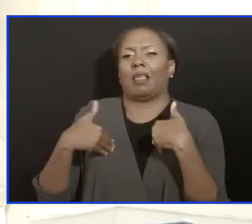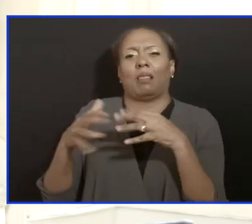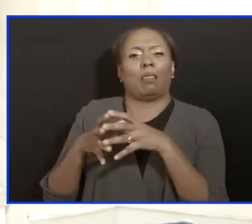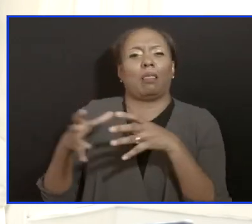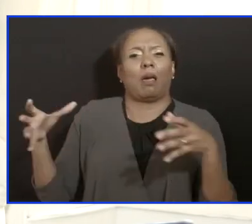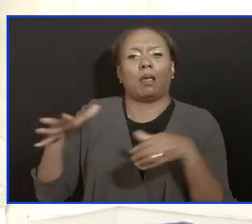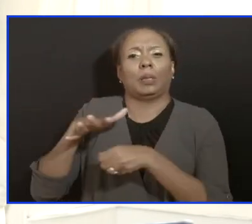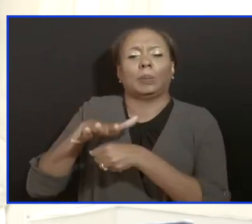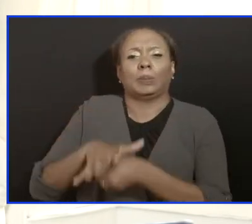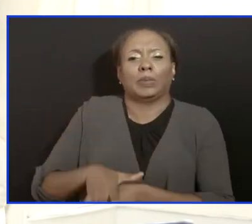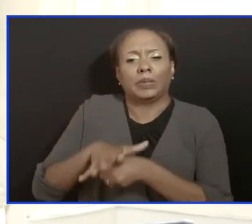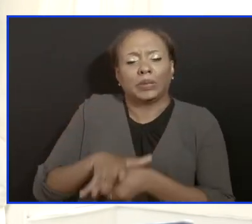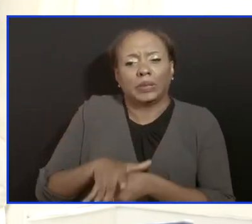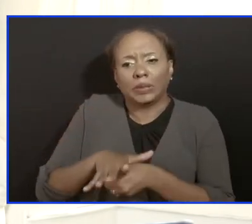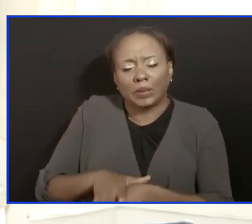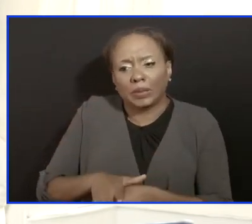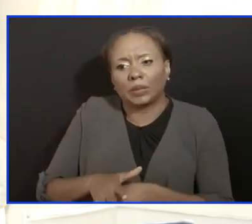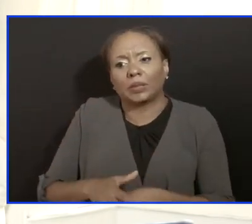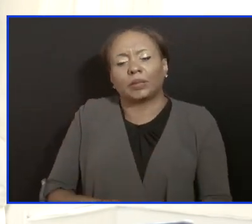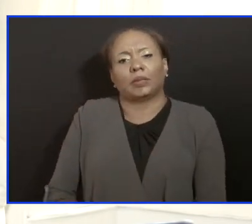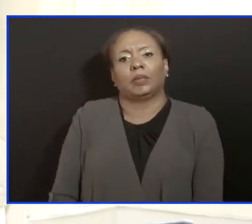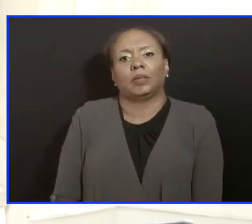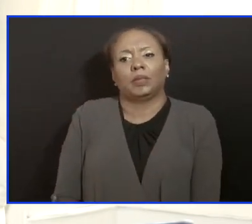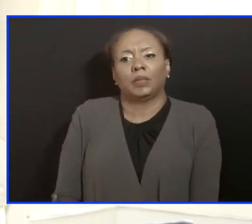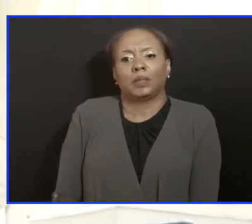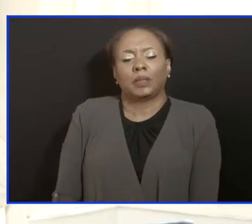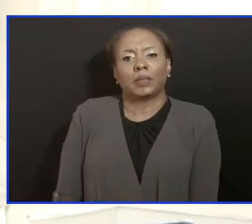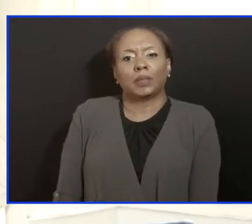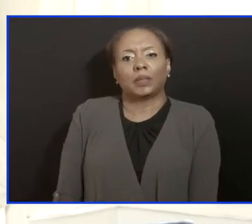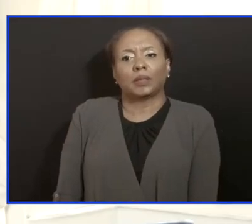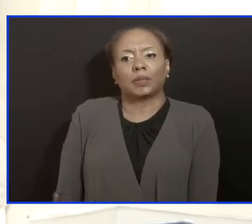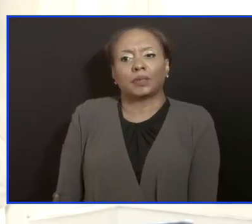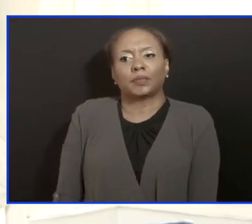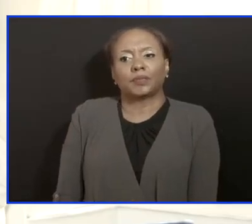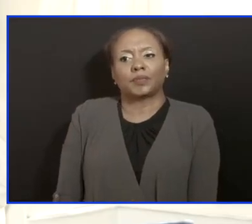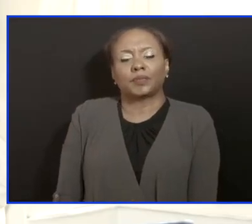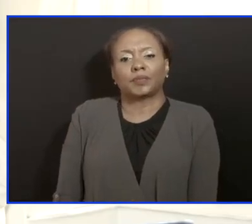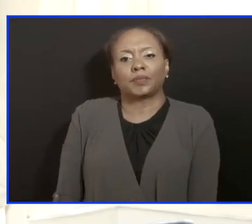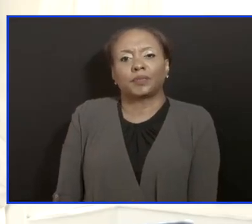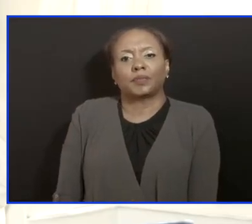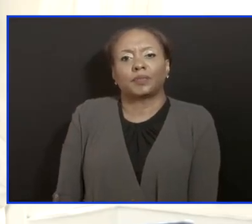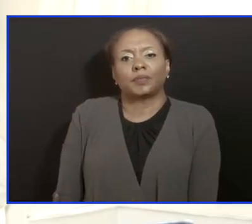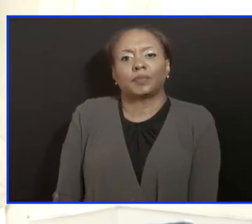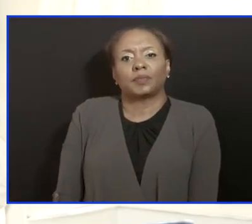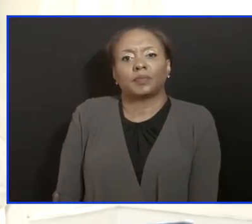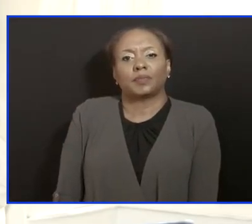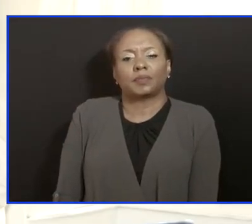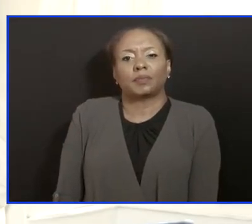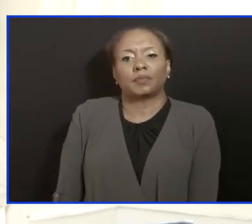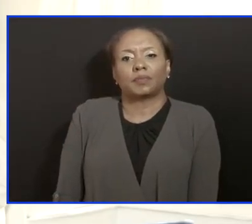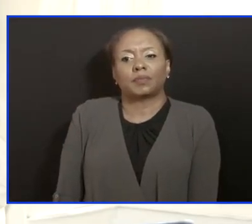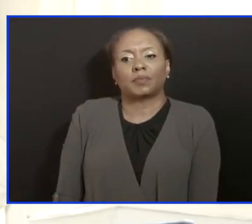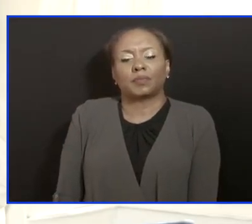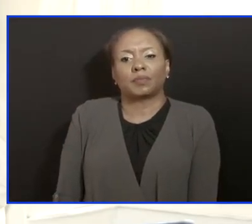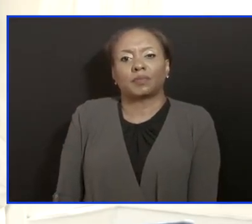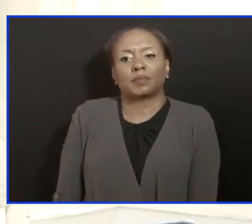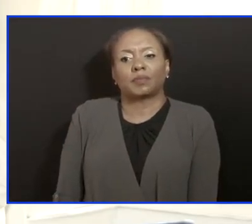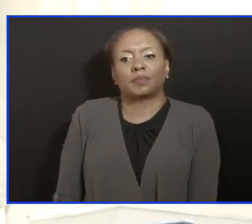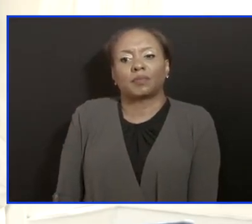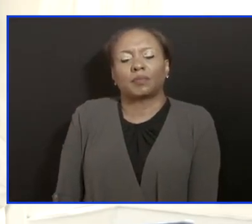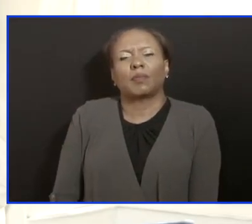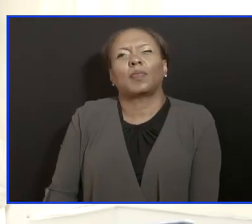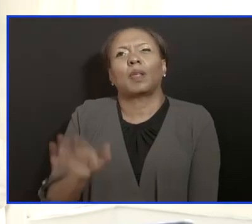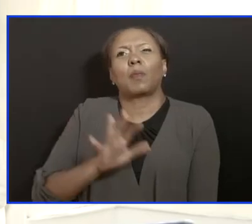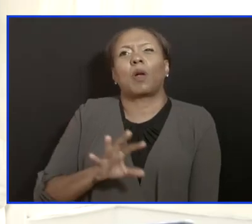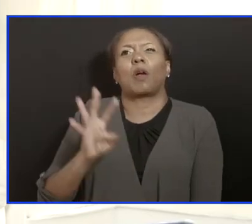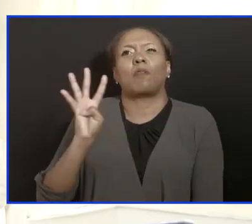numbers. But in saying all of that, I will continue to say this. Yes, I would have spoken to the country about four or five